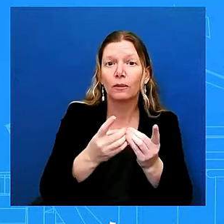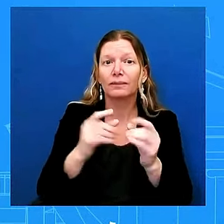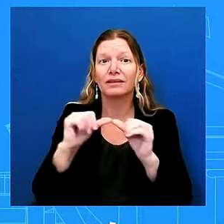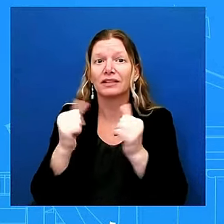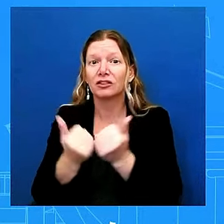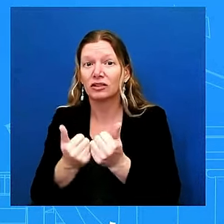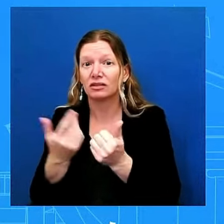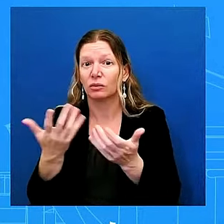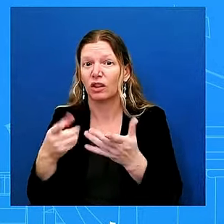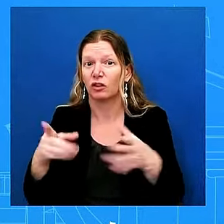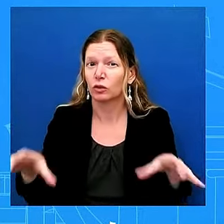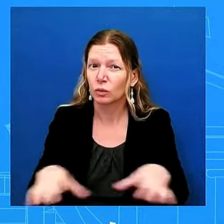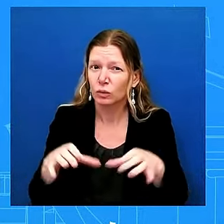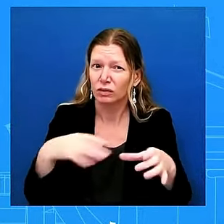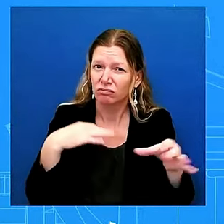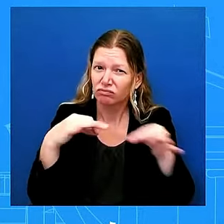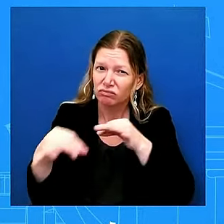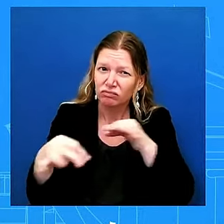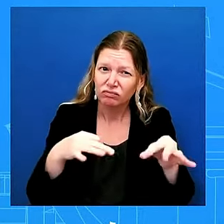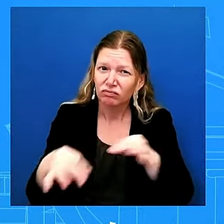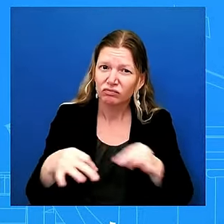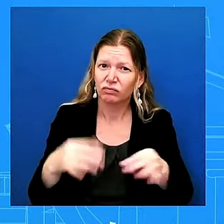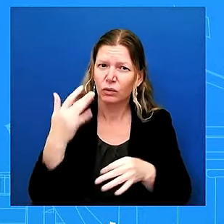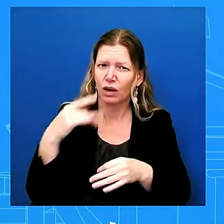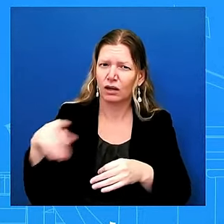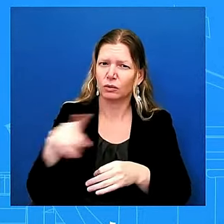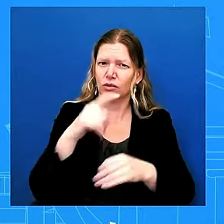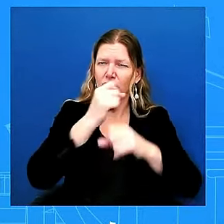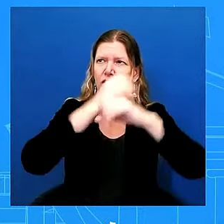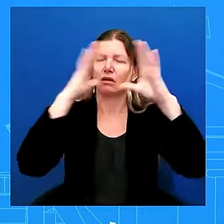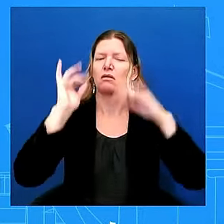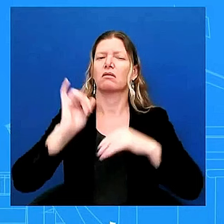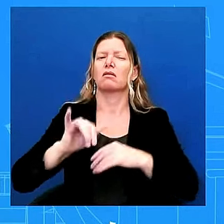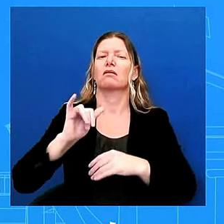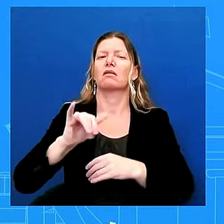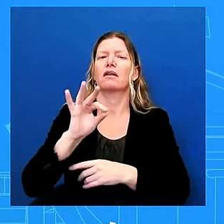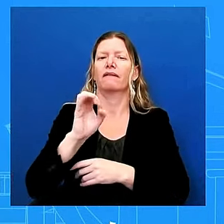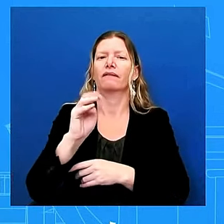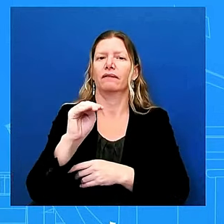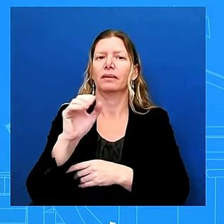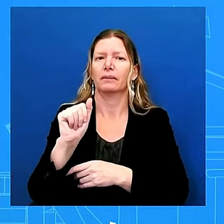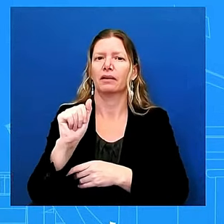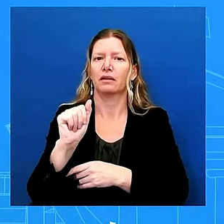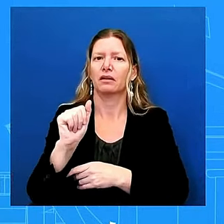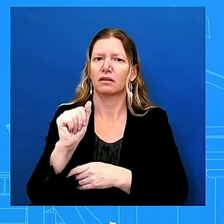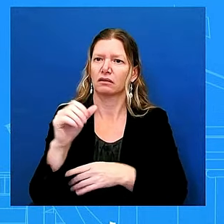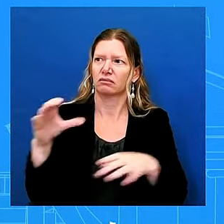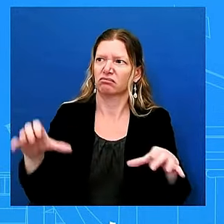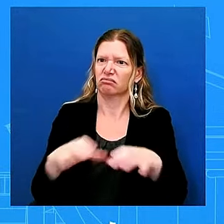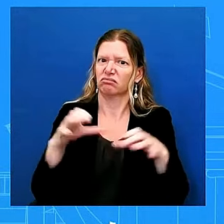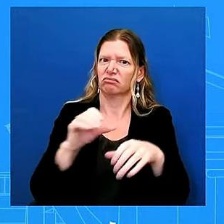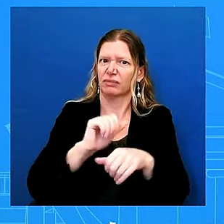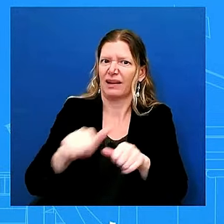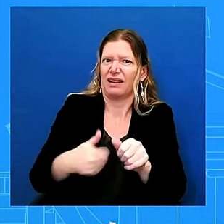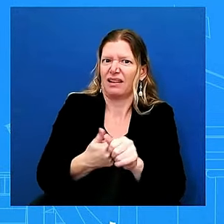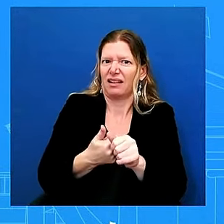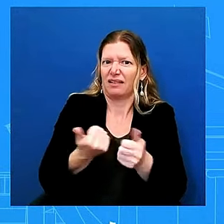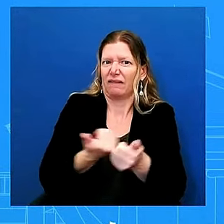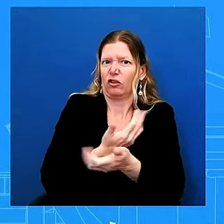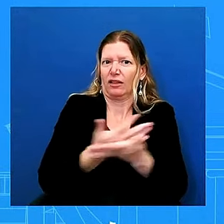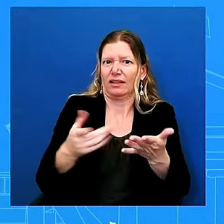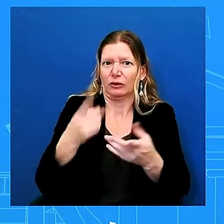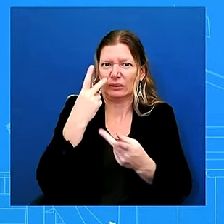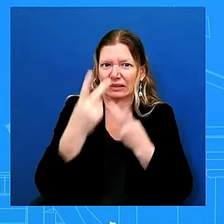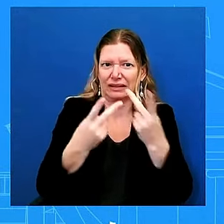than just saying fema is doing this the u.s army corps of engineers deployed power restoration teams including in bunscombe